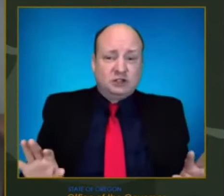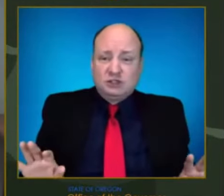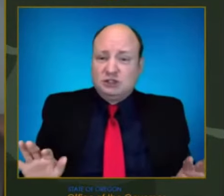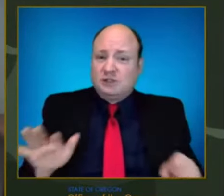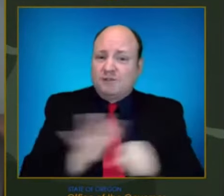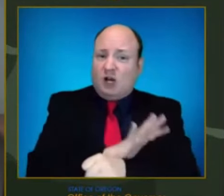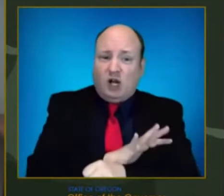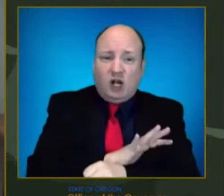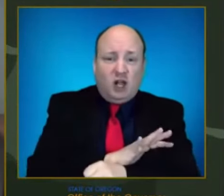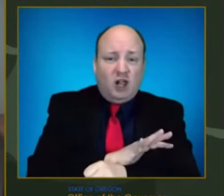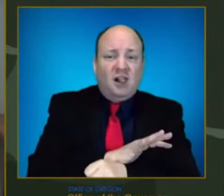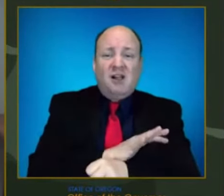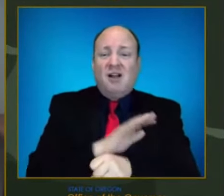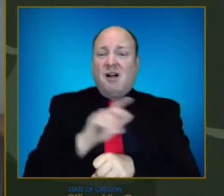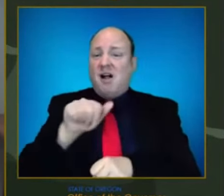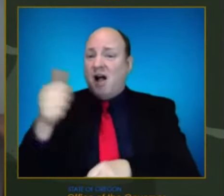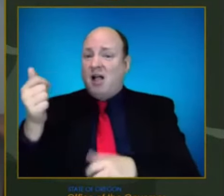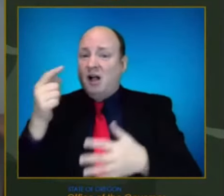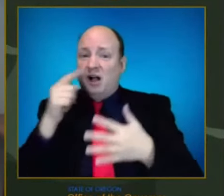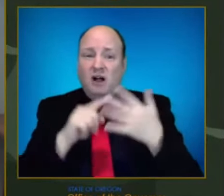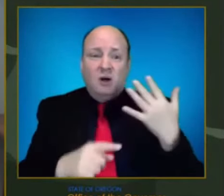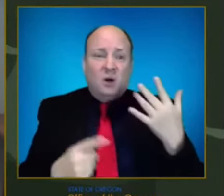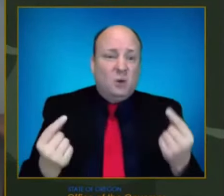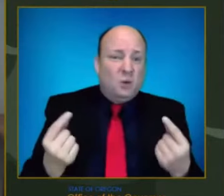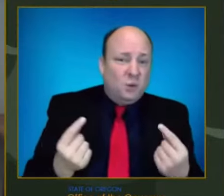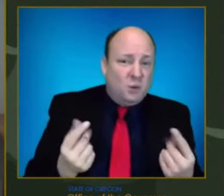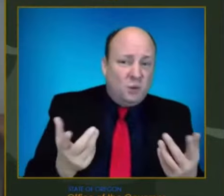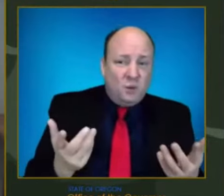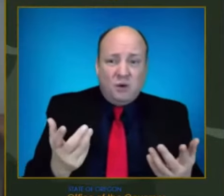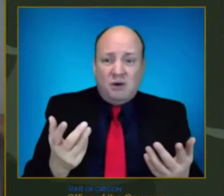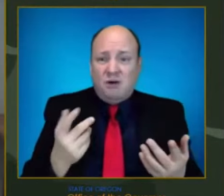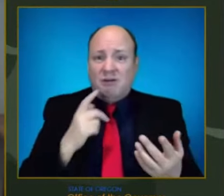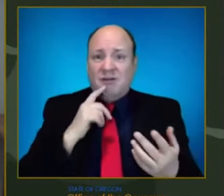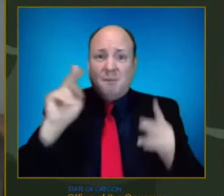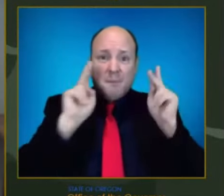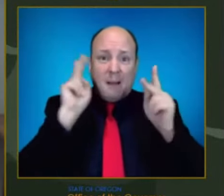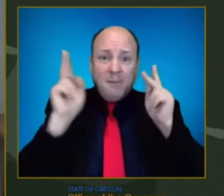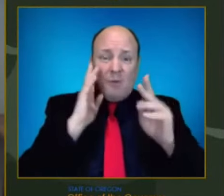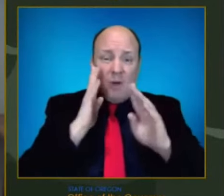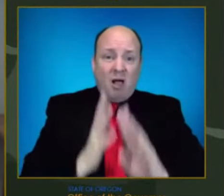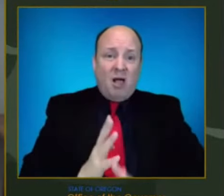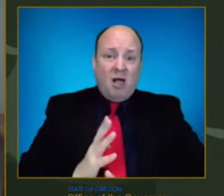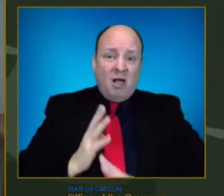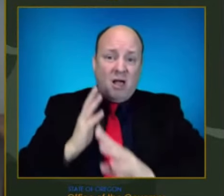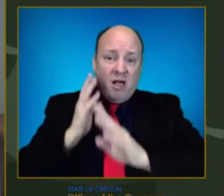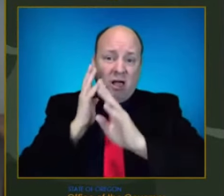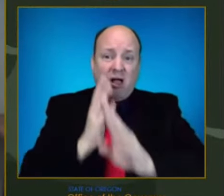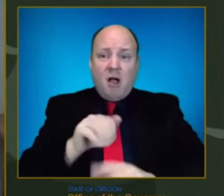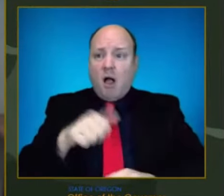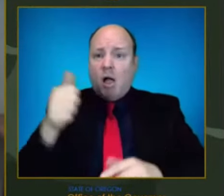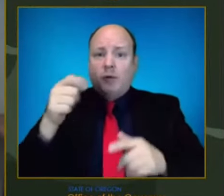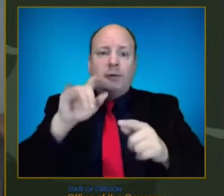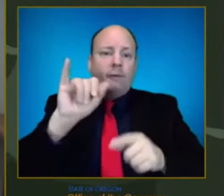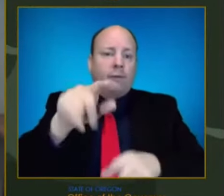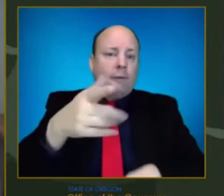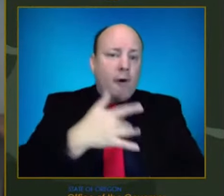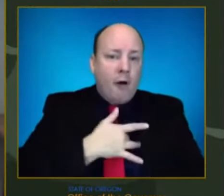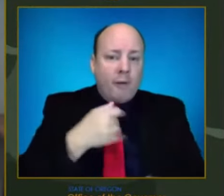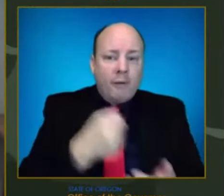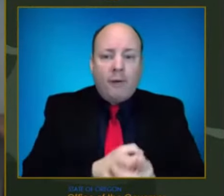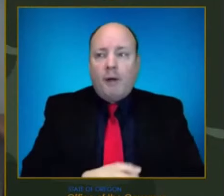conditions of care that we that we see Oregonians for on a daily basis. And that need, frankly,